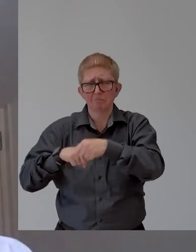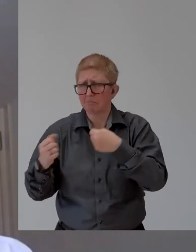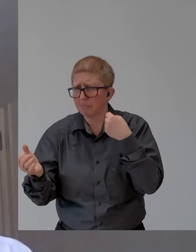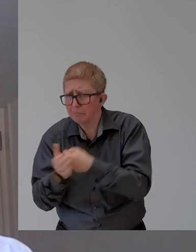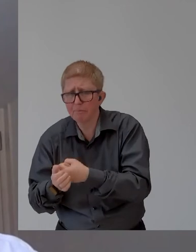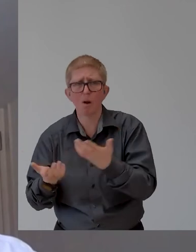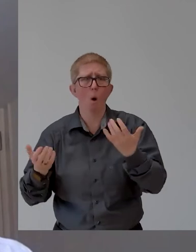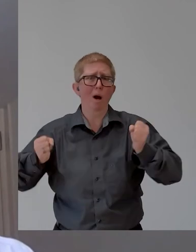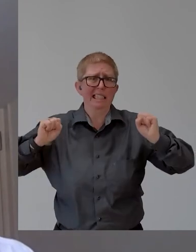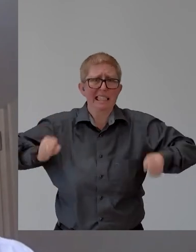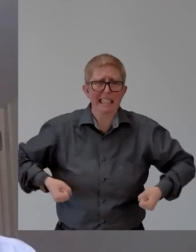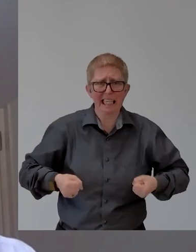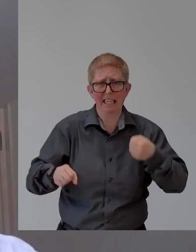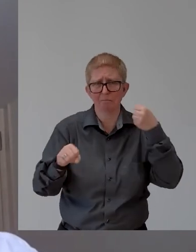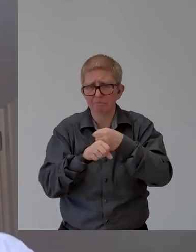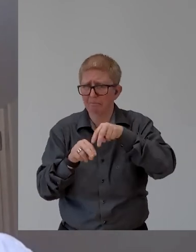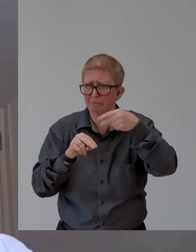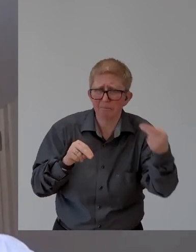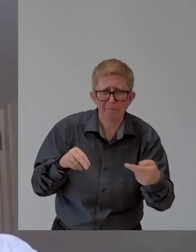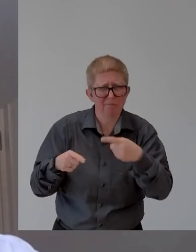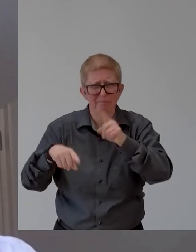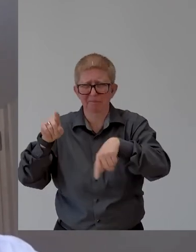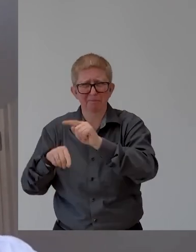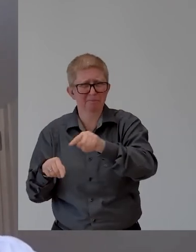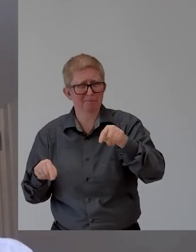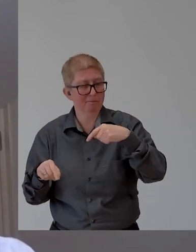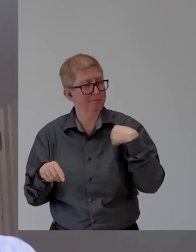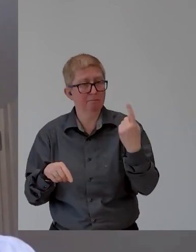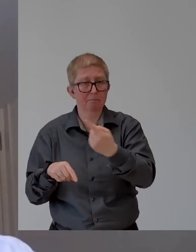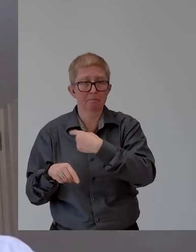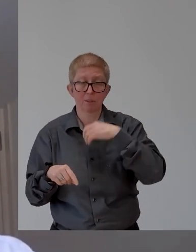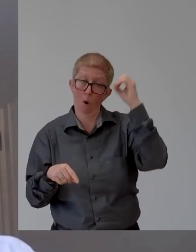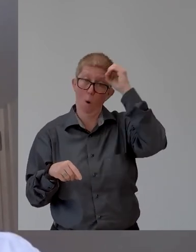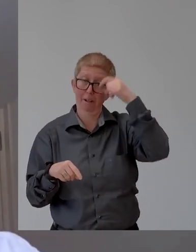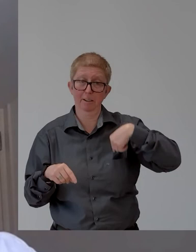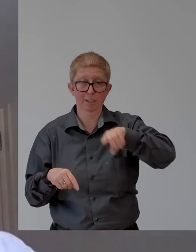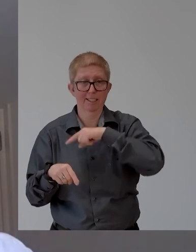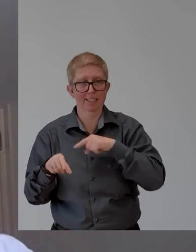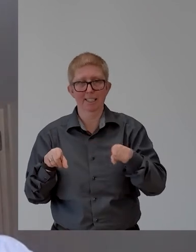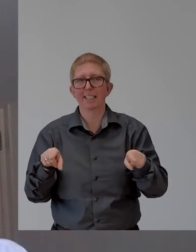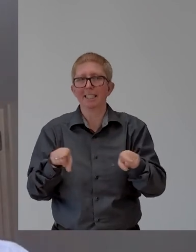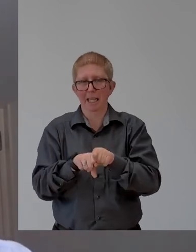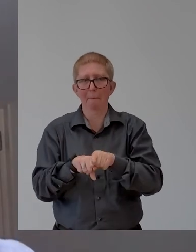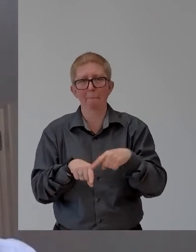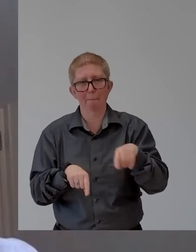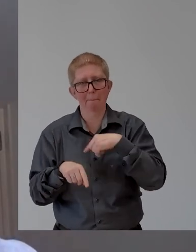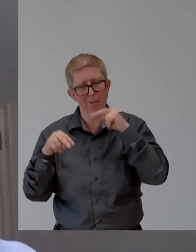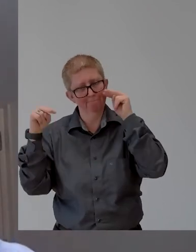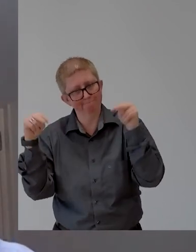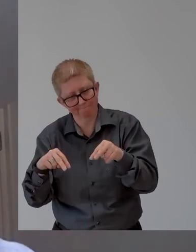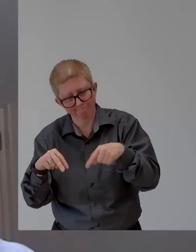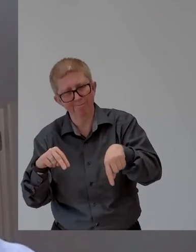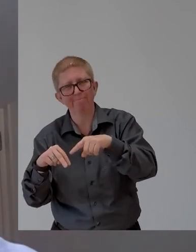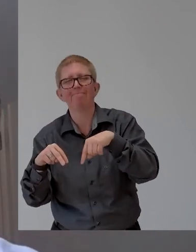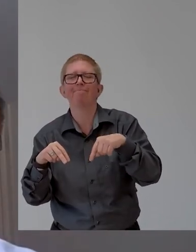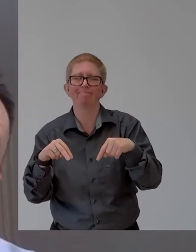And, you know, we all were the same opinion. We, we saw some of these young kids and they were so inspiring. They were so resilient,